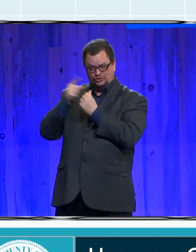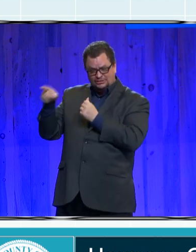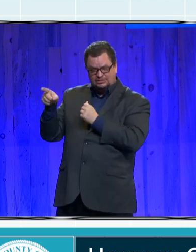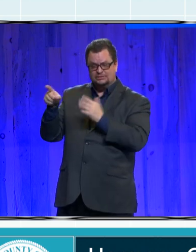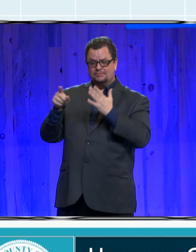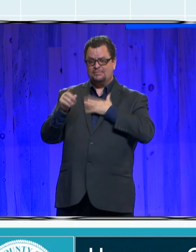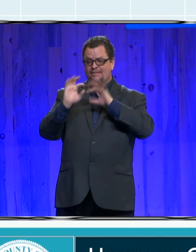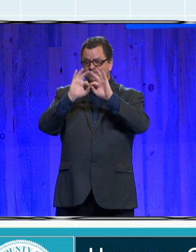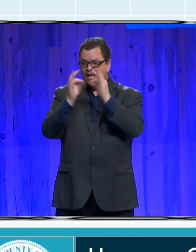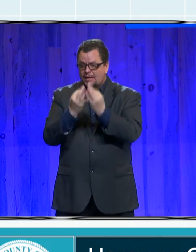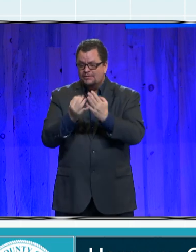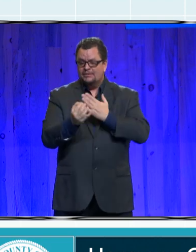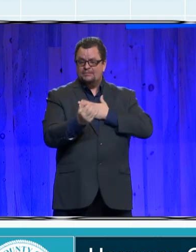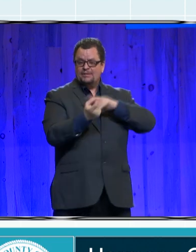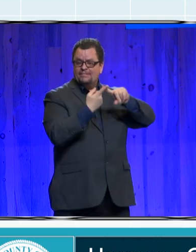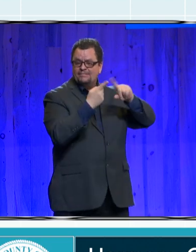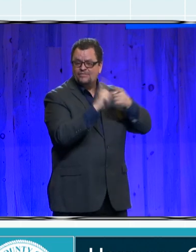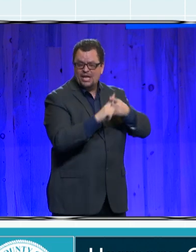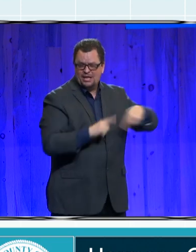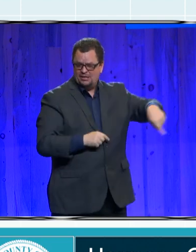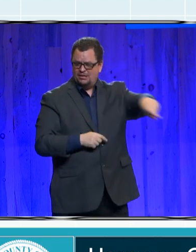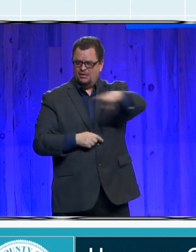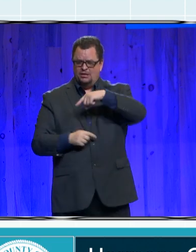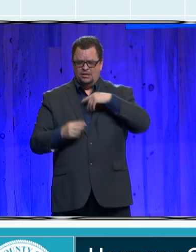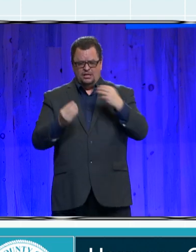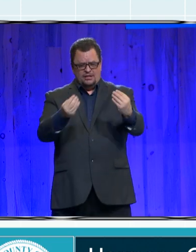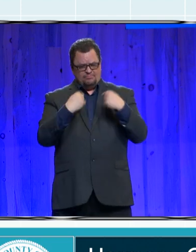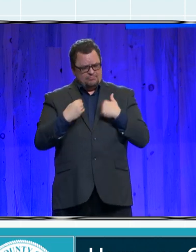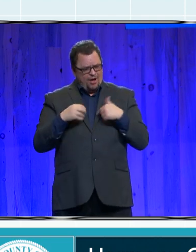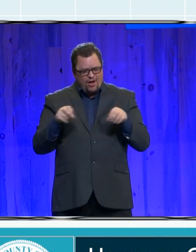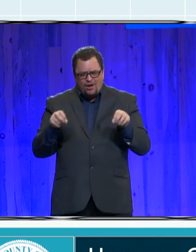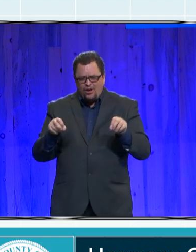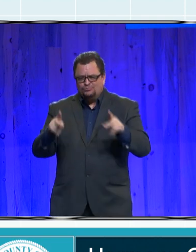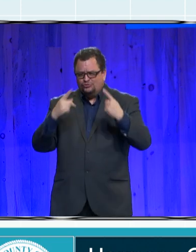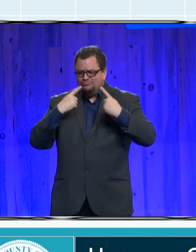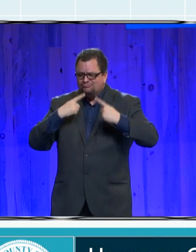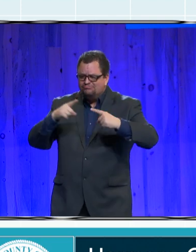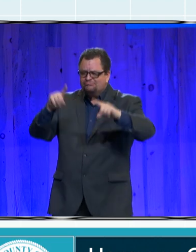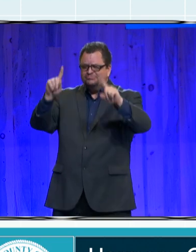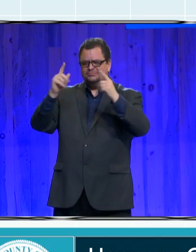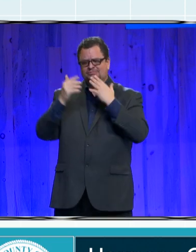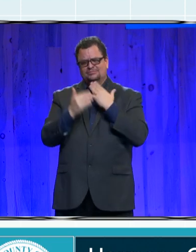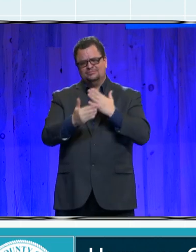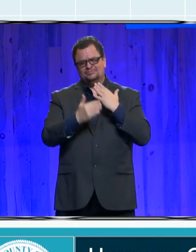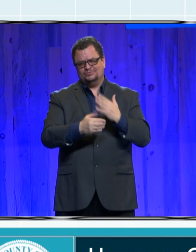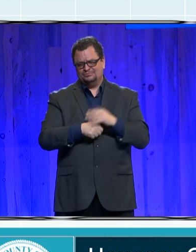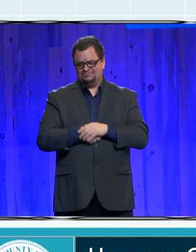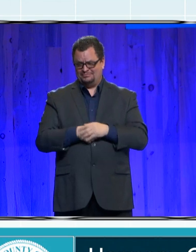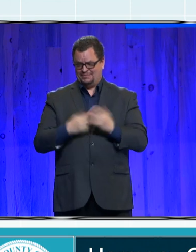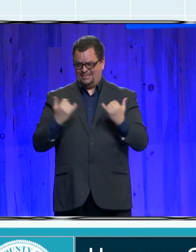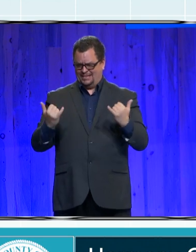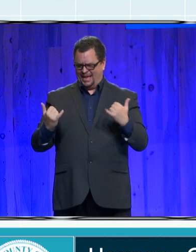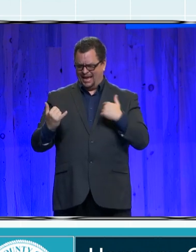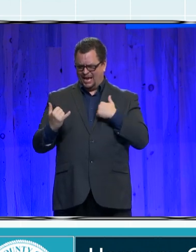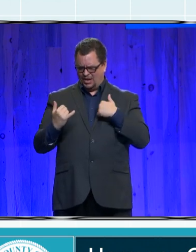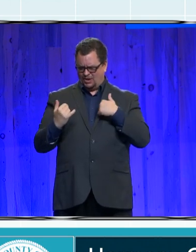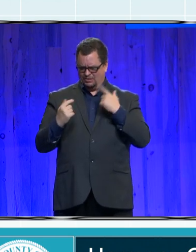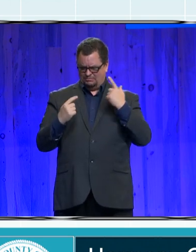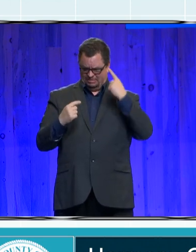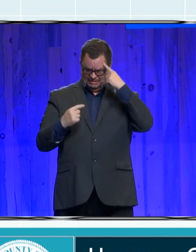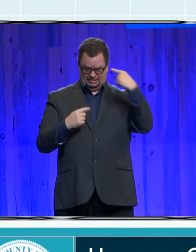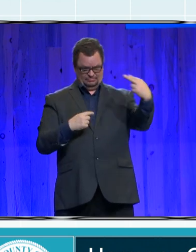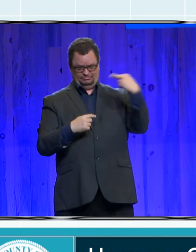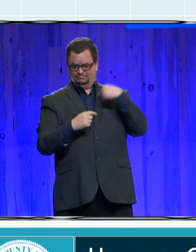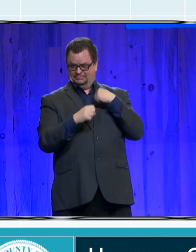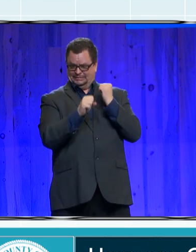opportunities. So to that, I think, so what if I'm a statistic? I'm blessed because I face adversity and it's not the other way